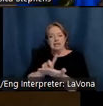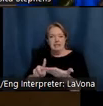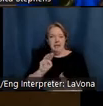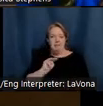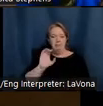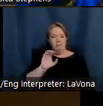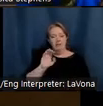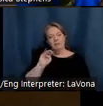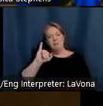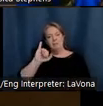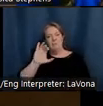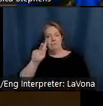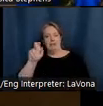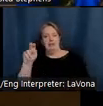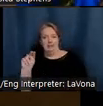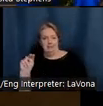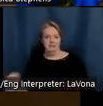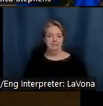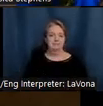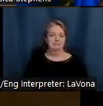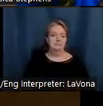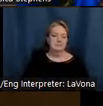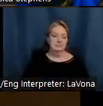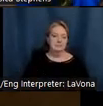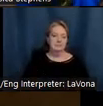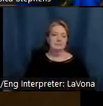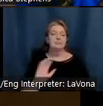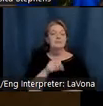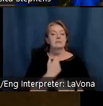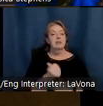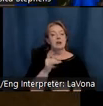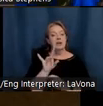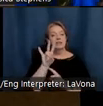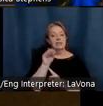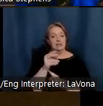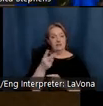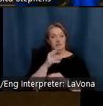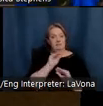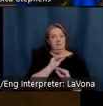In 1870, the couple moved to Battle Creek, Michigan, where Steele opened his first studio.